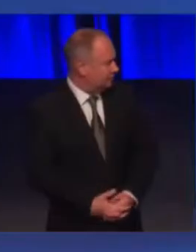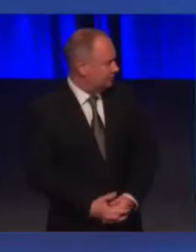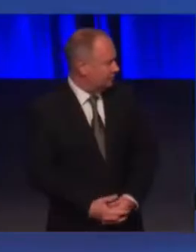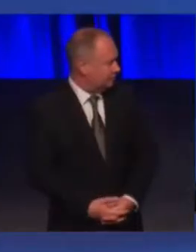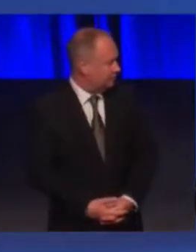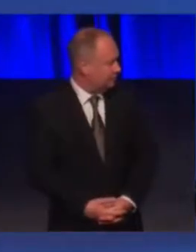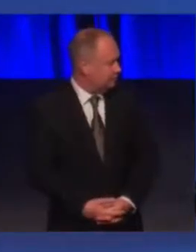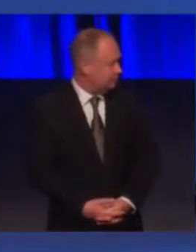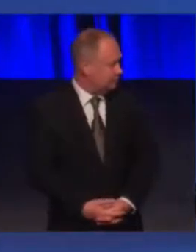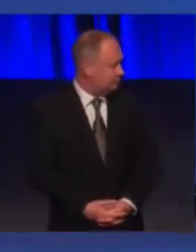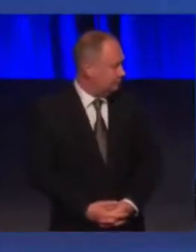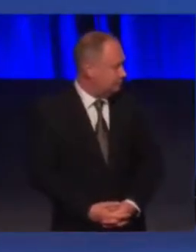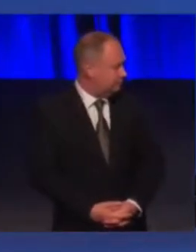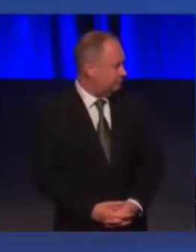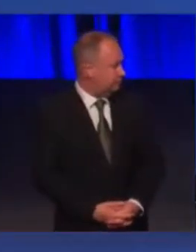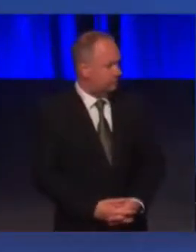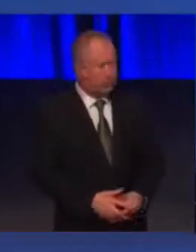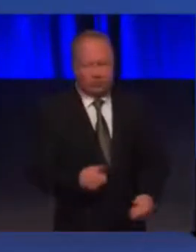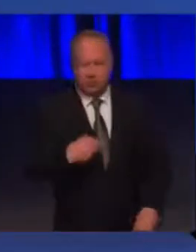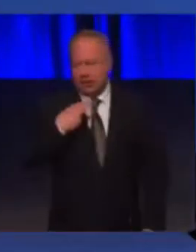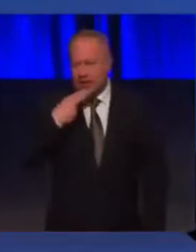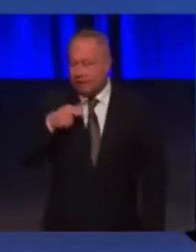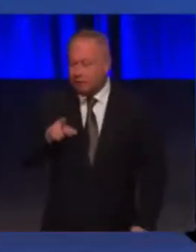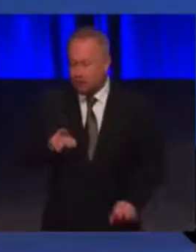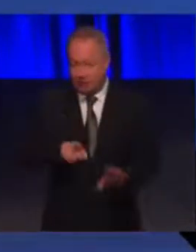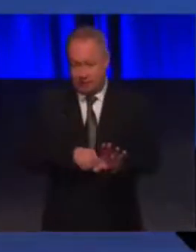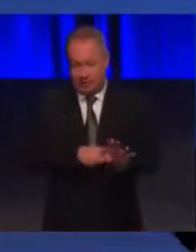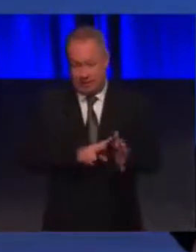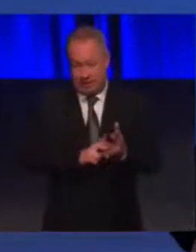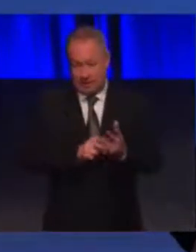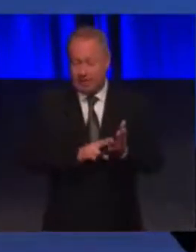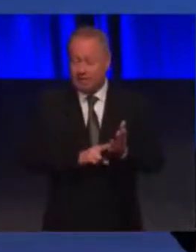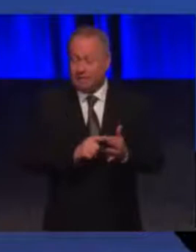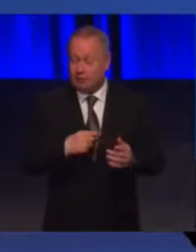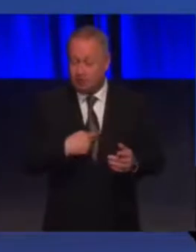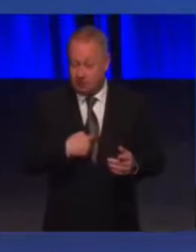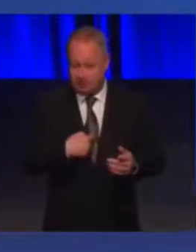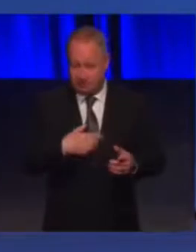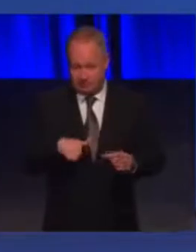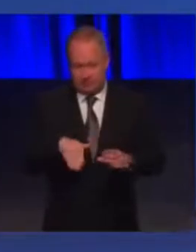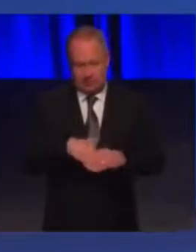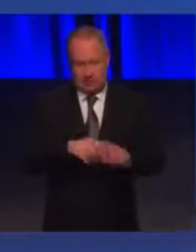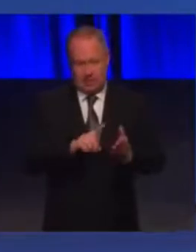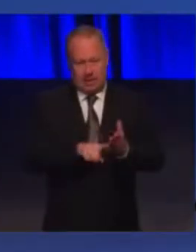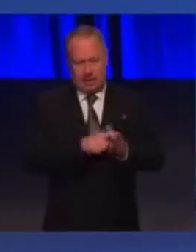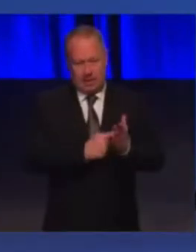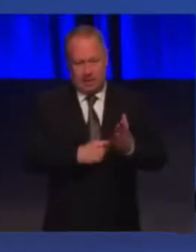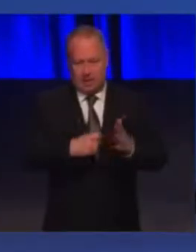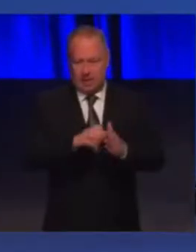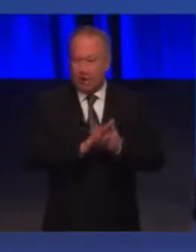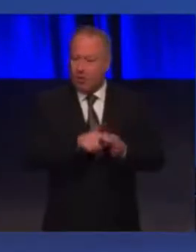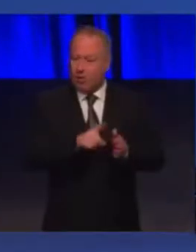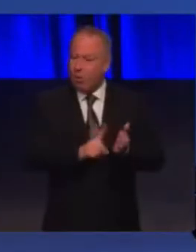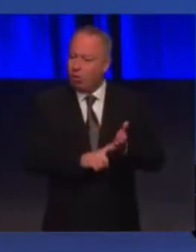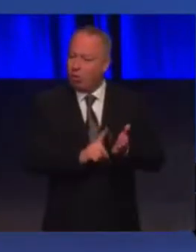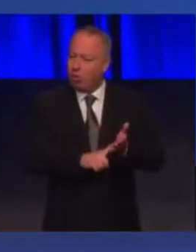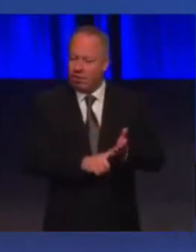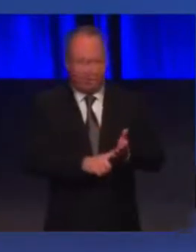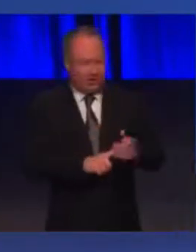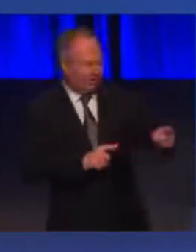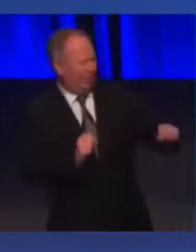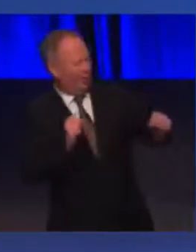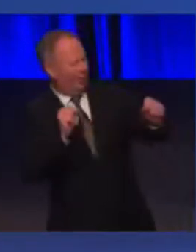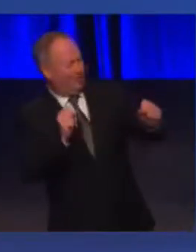Good afternoon, conference. My name is Yvonne Russell and I'm a member of the Lark Hall branch. Despite, thank you,